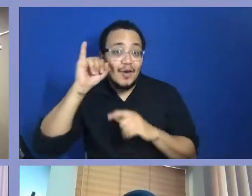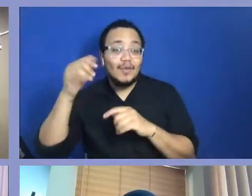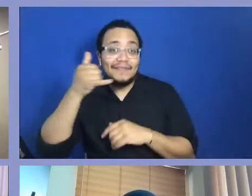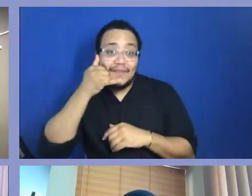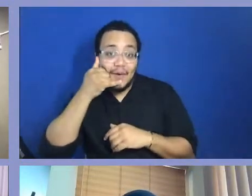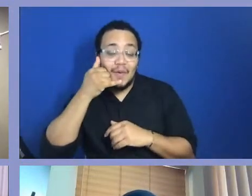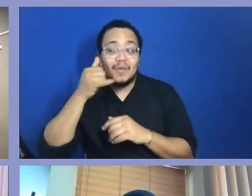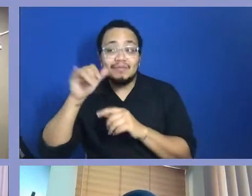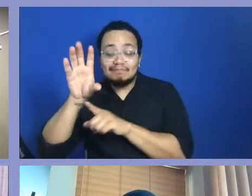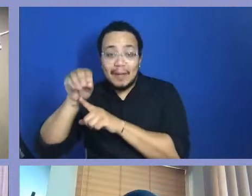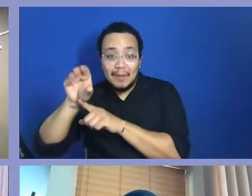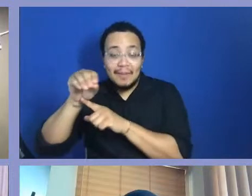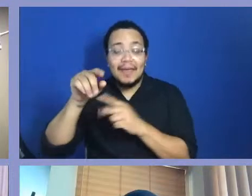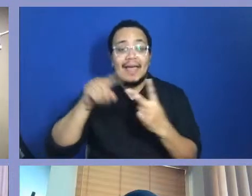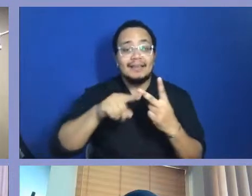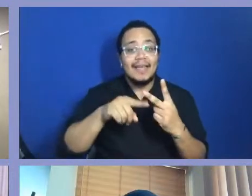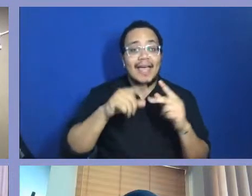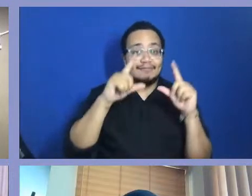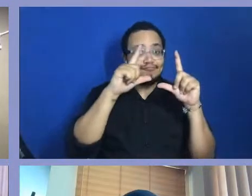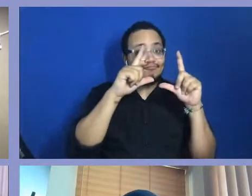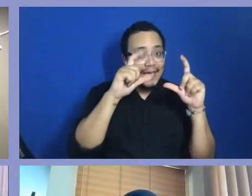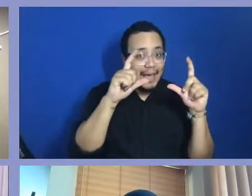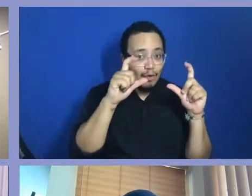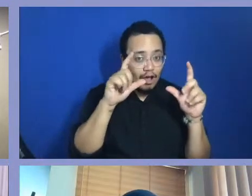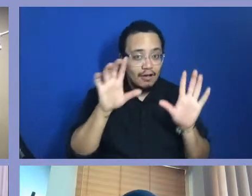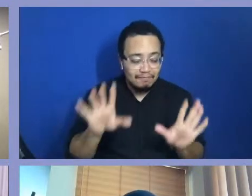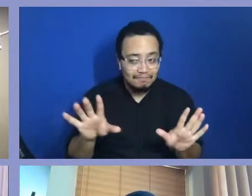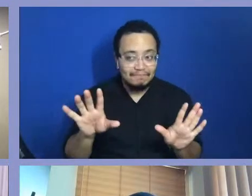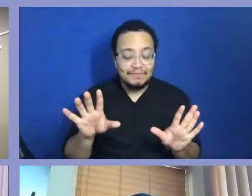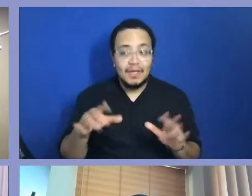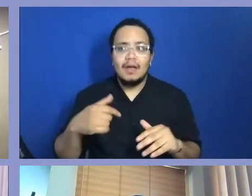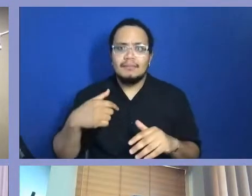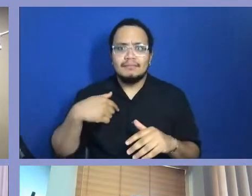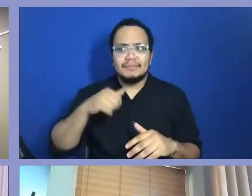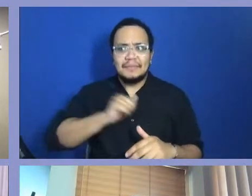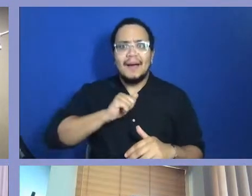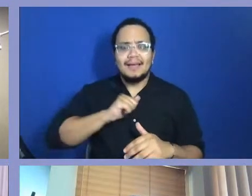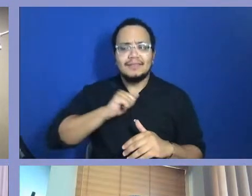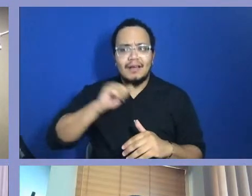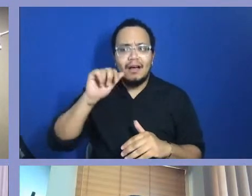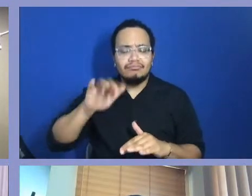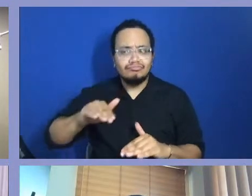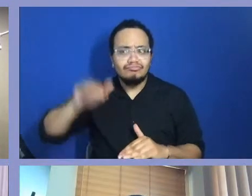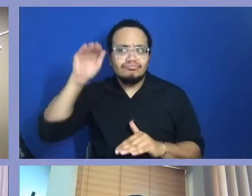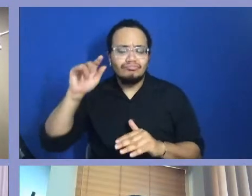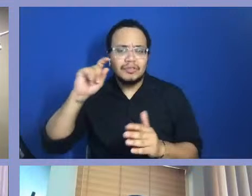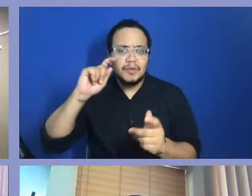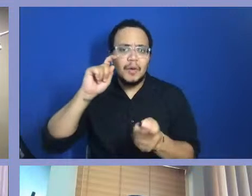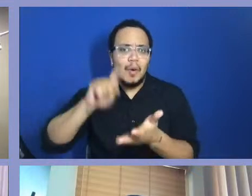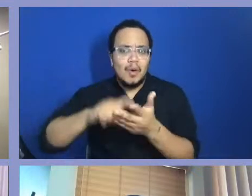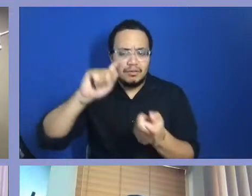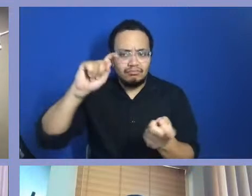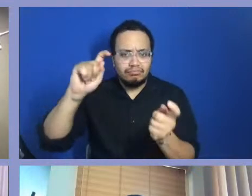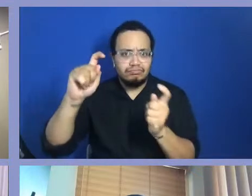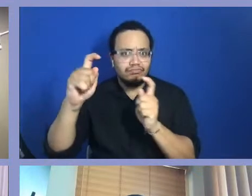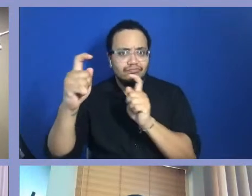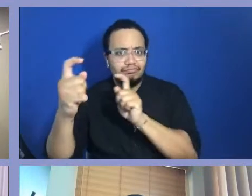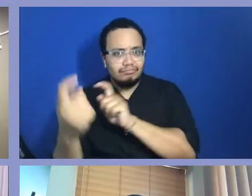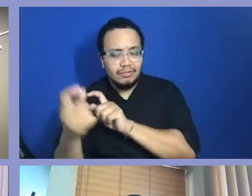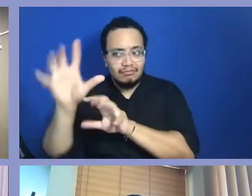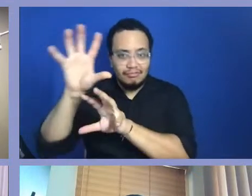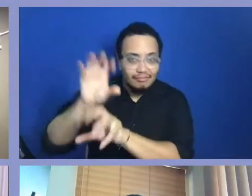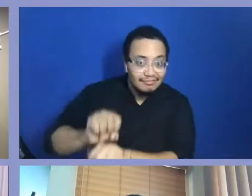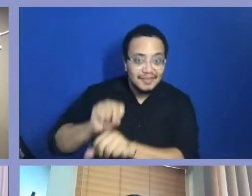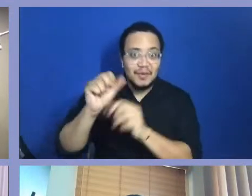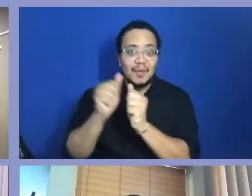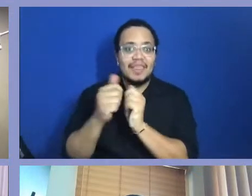As someone who has evolved with this technology and how it is, let's start two parts with